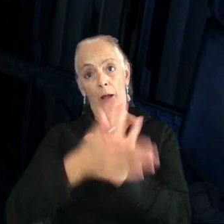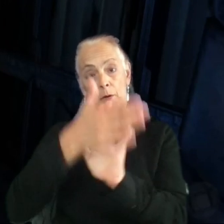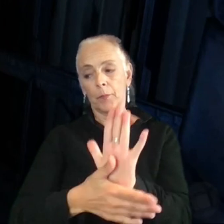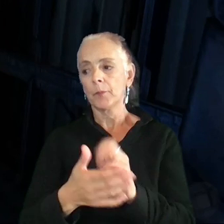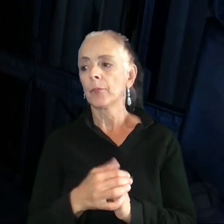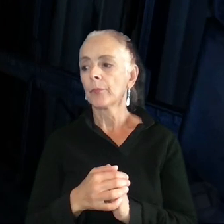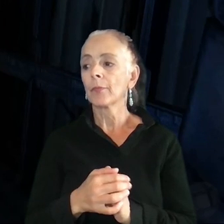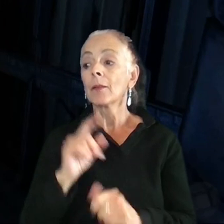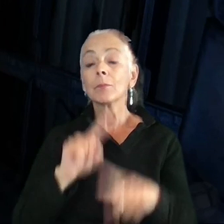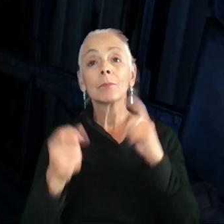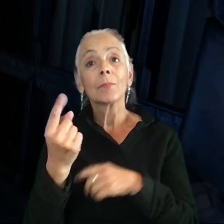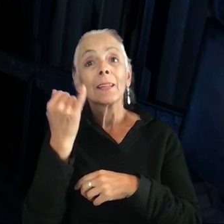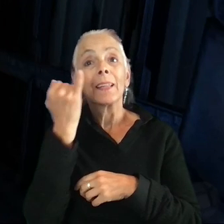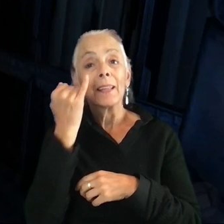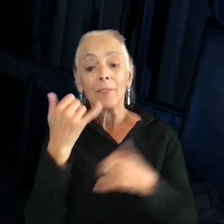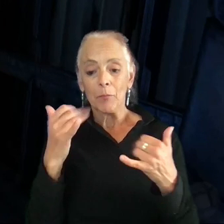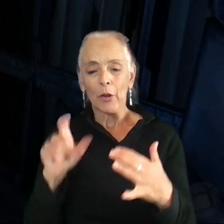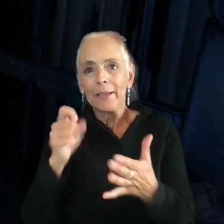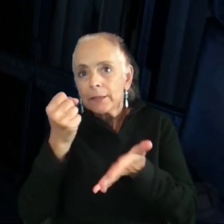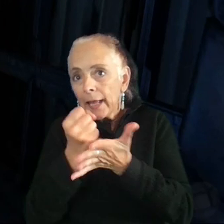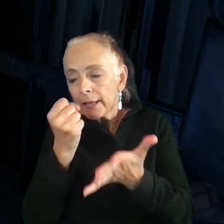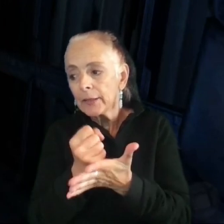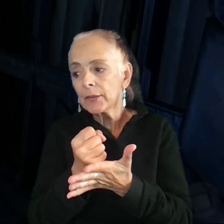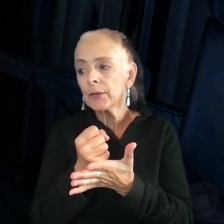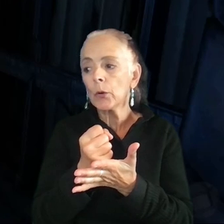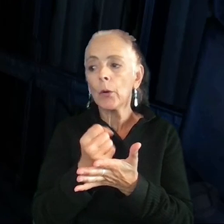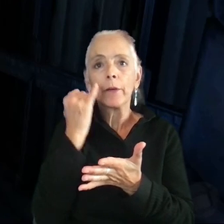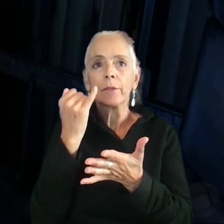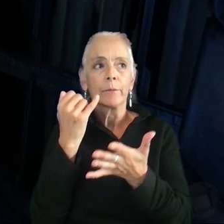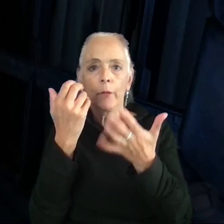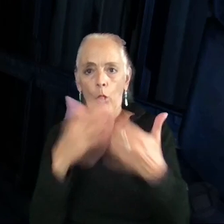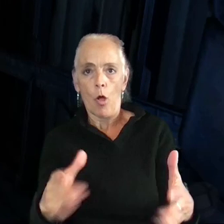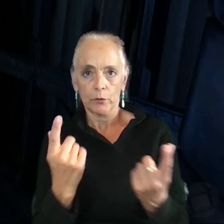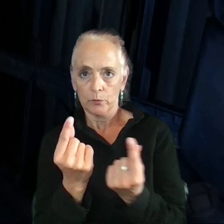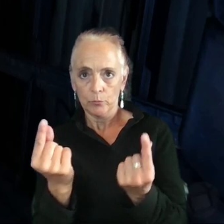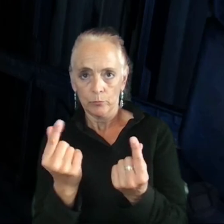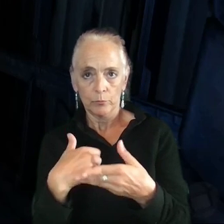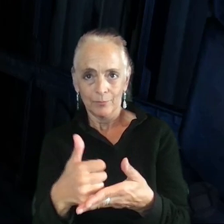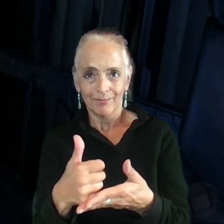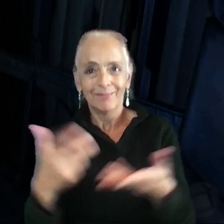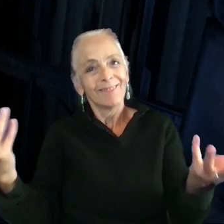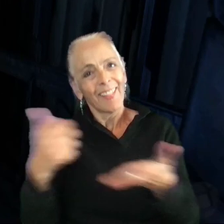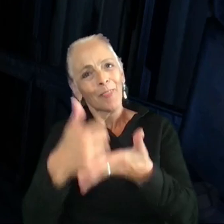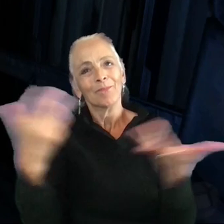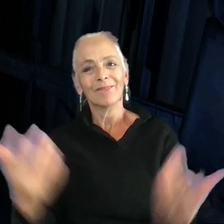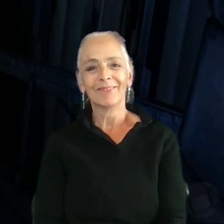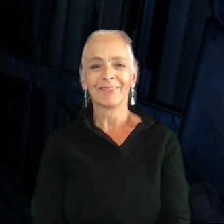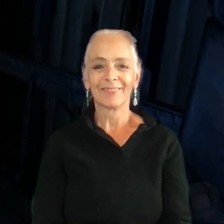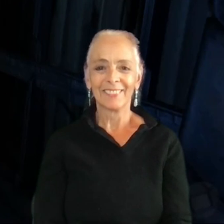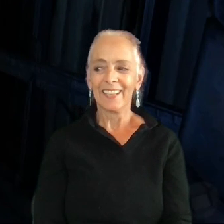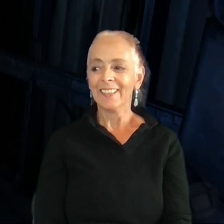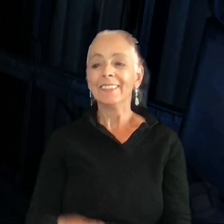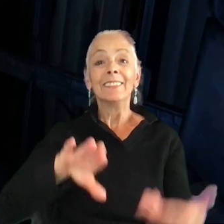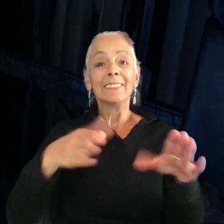if a player needs a hint or if they get lost, what do we do? Help them. Take dead